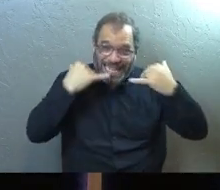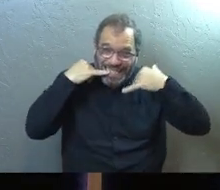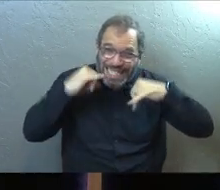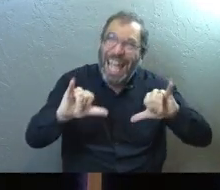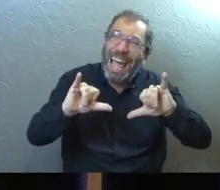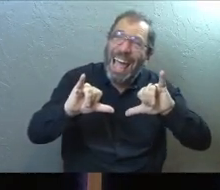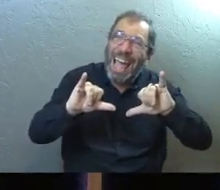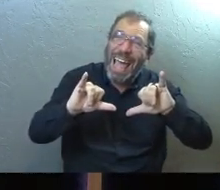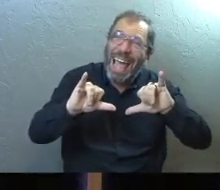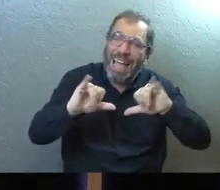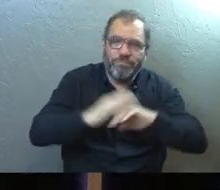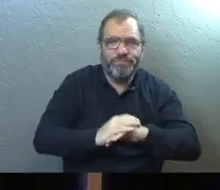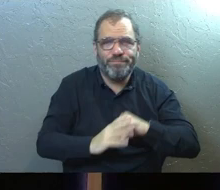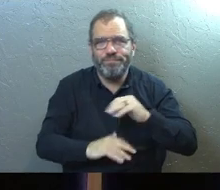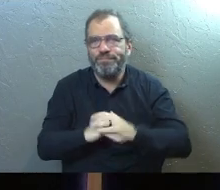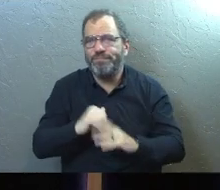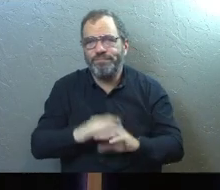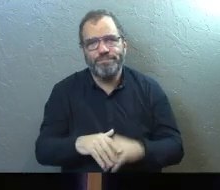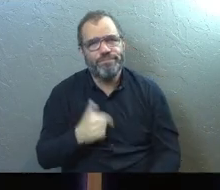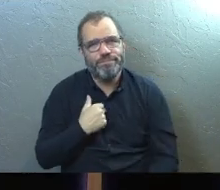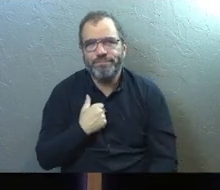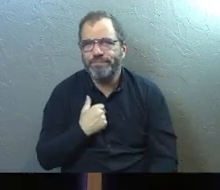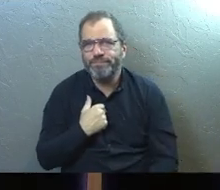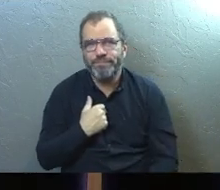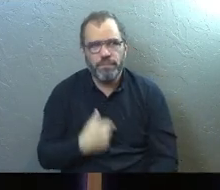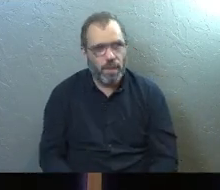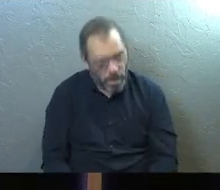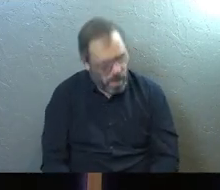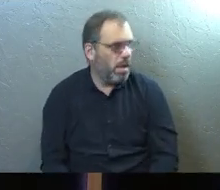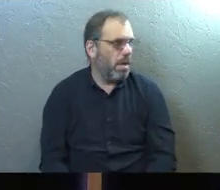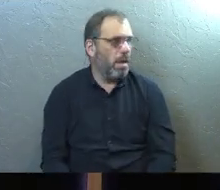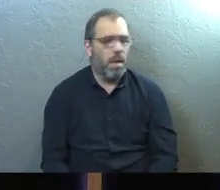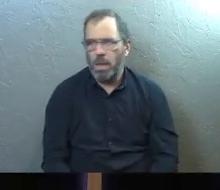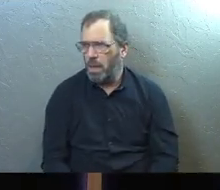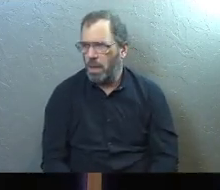still was not comforted. You're like, dang,